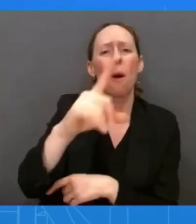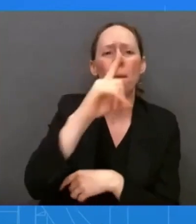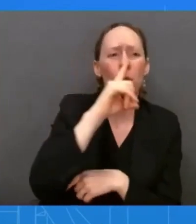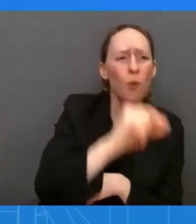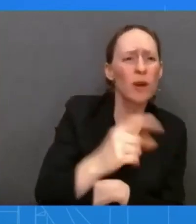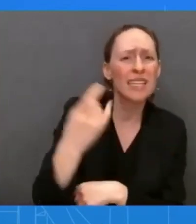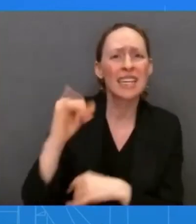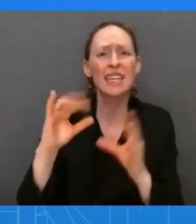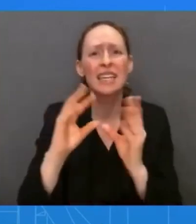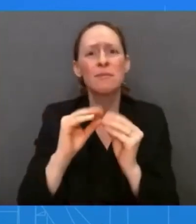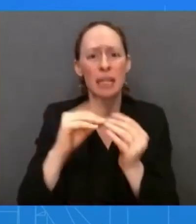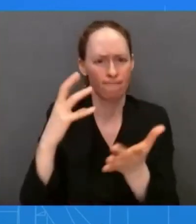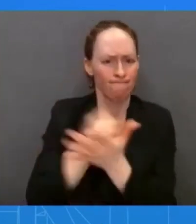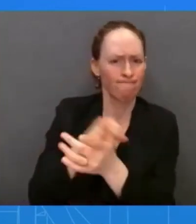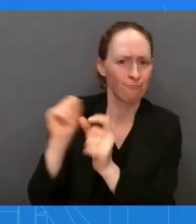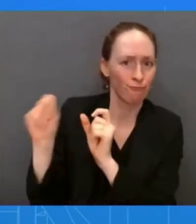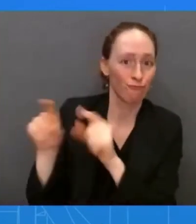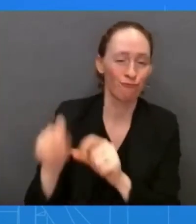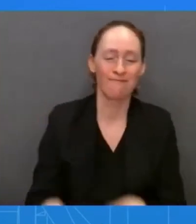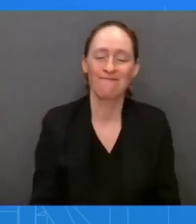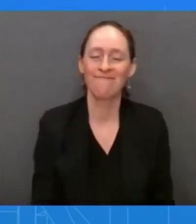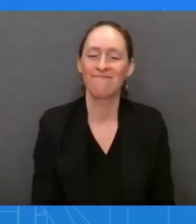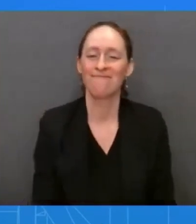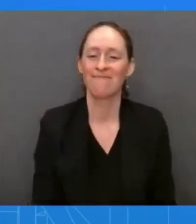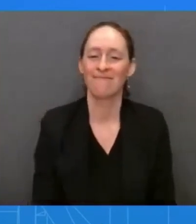I'm sure there's no lingering questions about that.